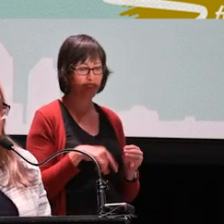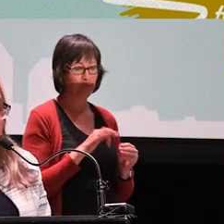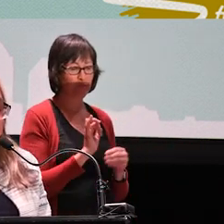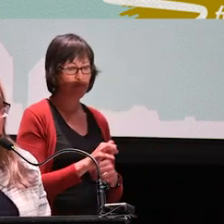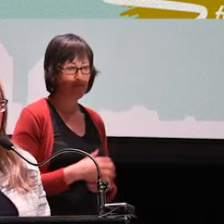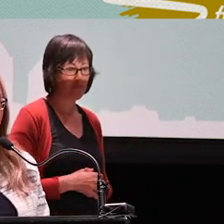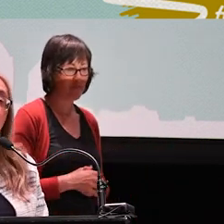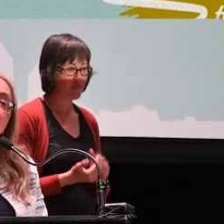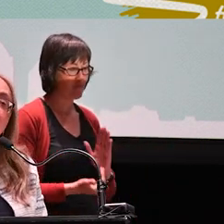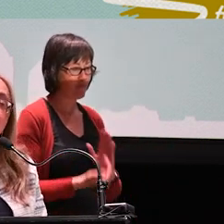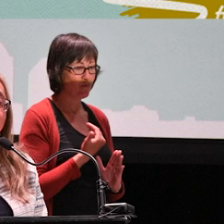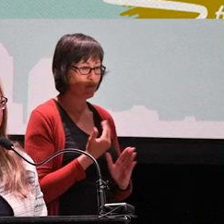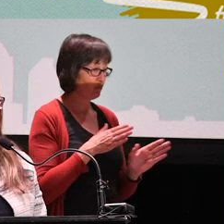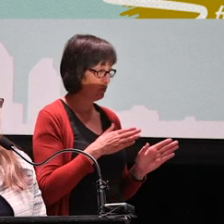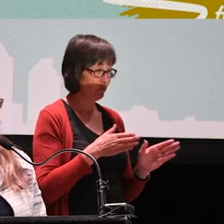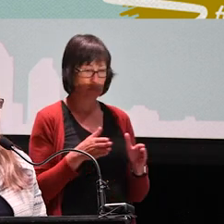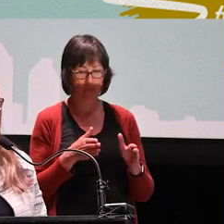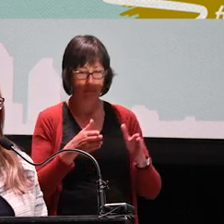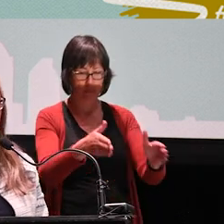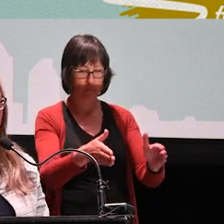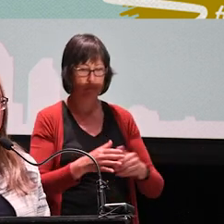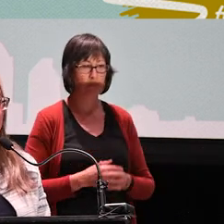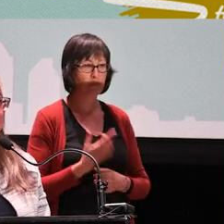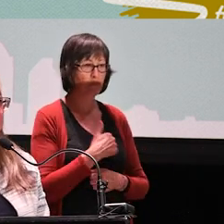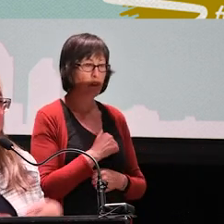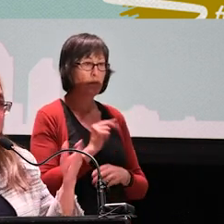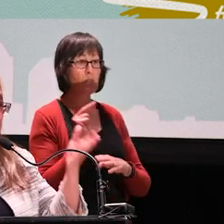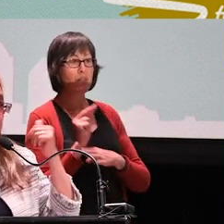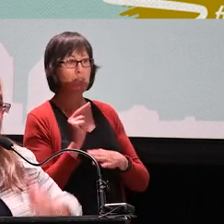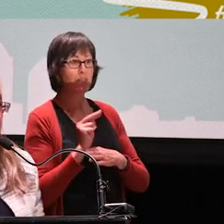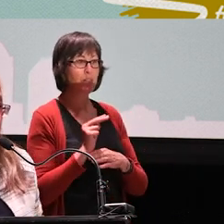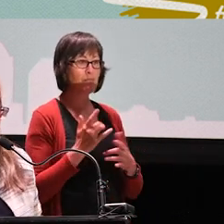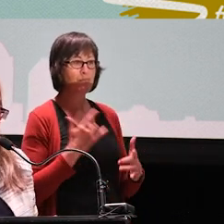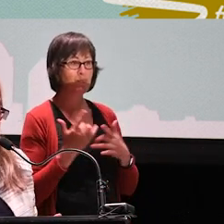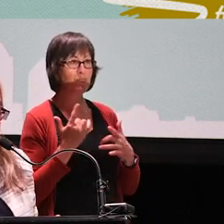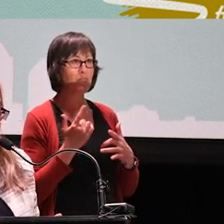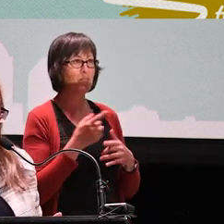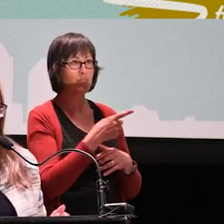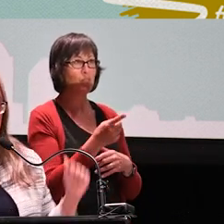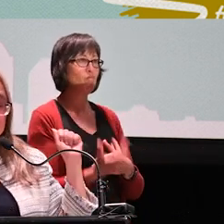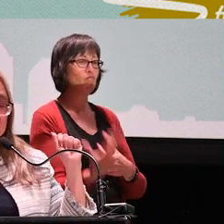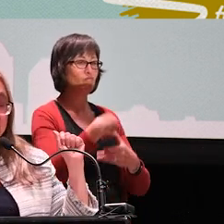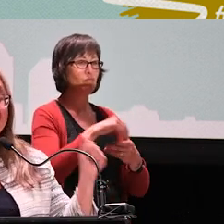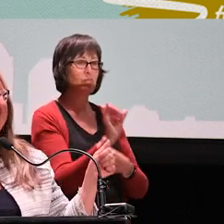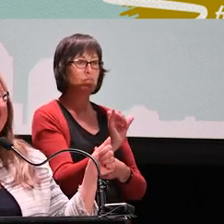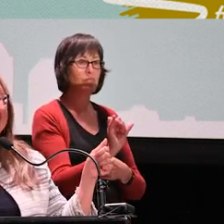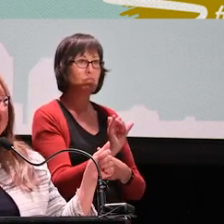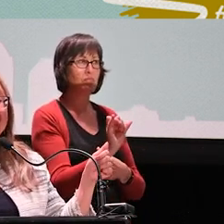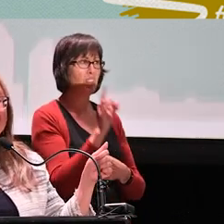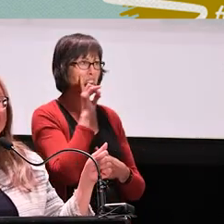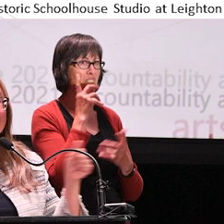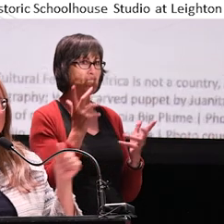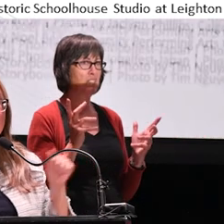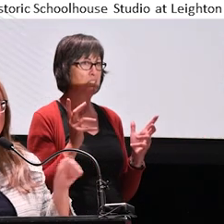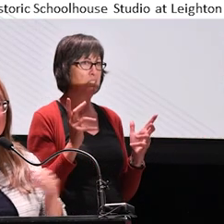um, new direction and, uh, we're looking forward to being part of that ride and having all of come with us. I think that's it.